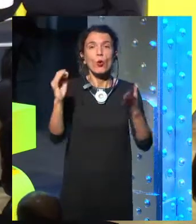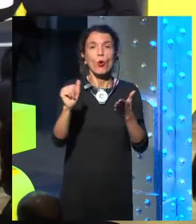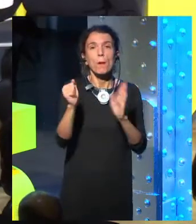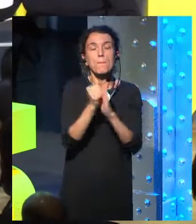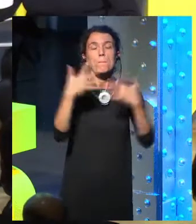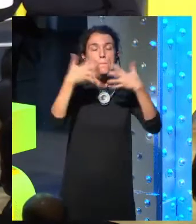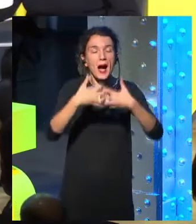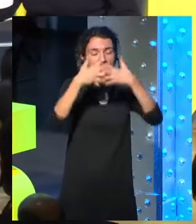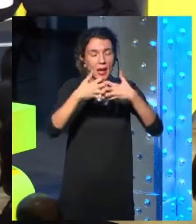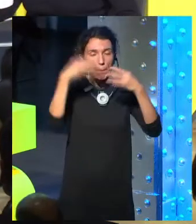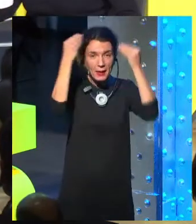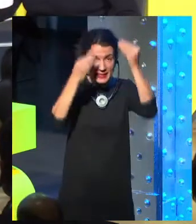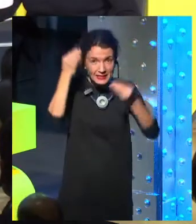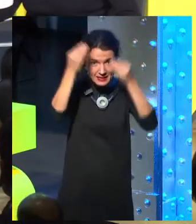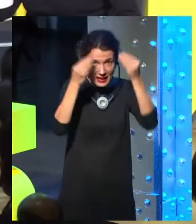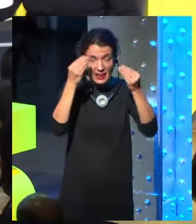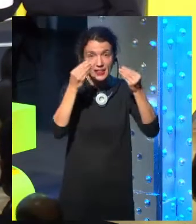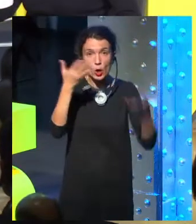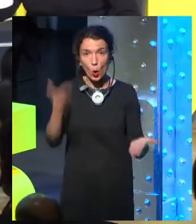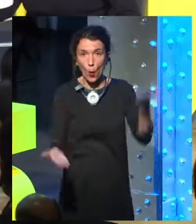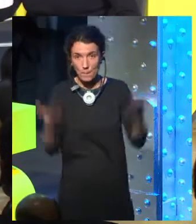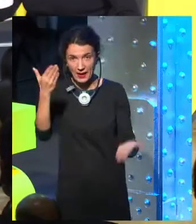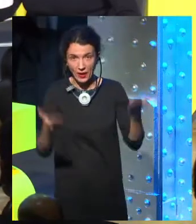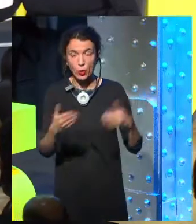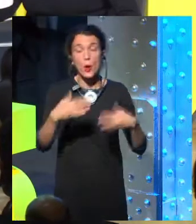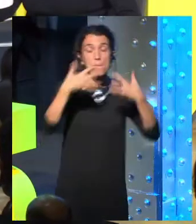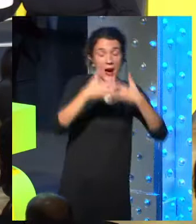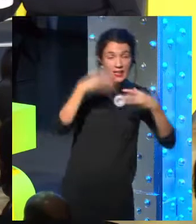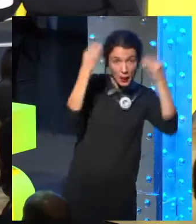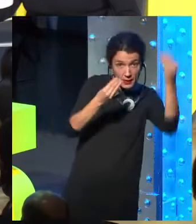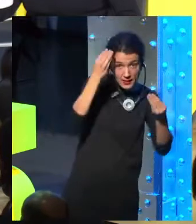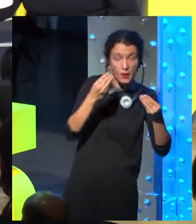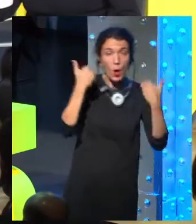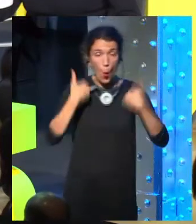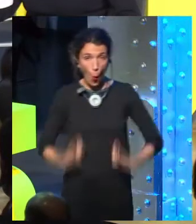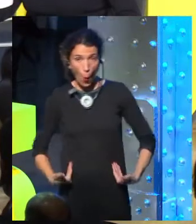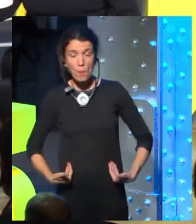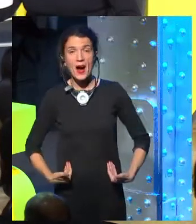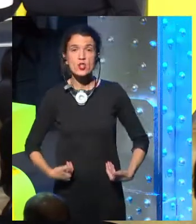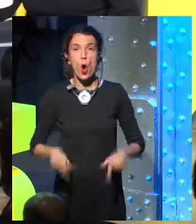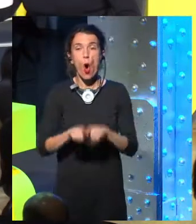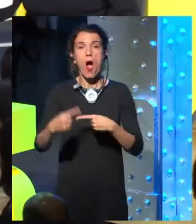is titled Thinking Machines vs. Learning Machines